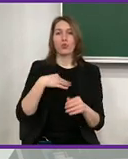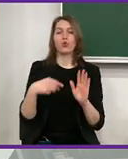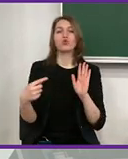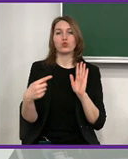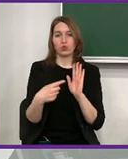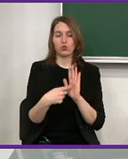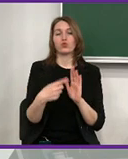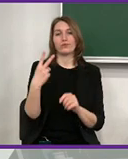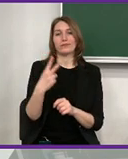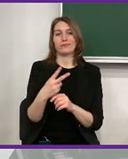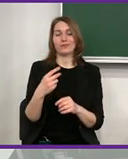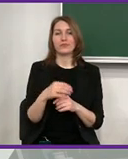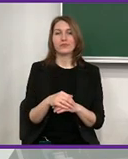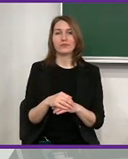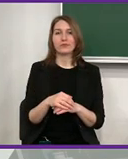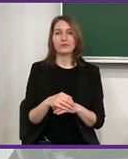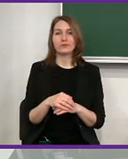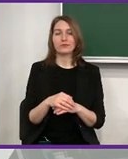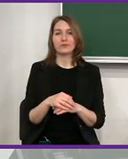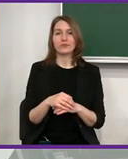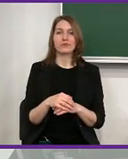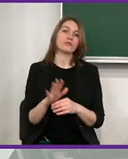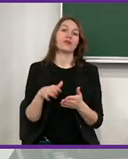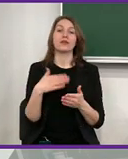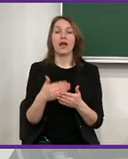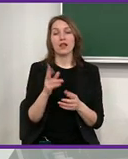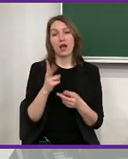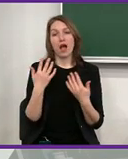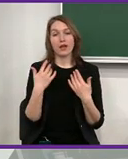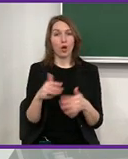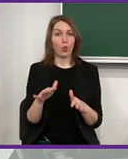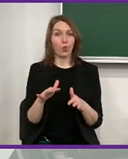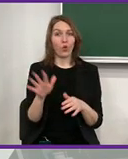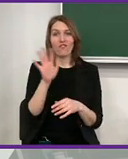this disposal is a function delegated to us by the state.